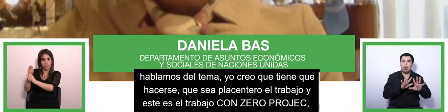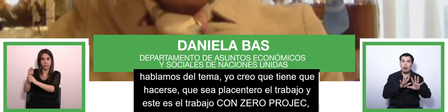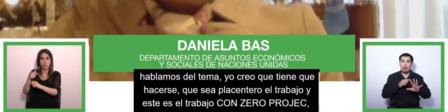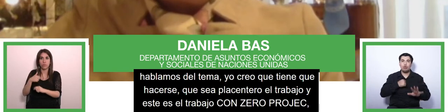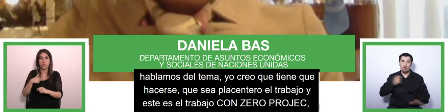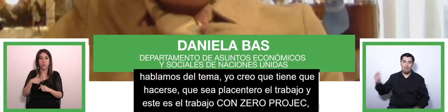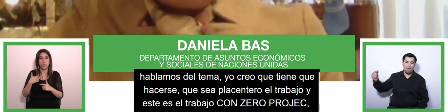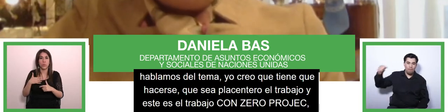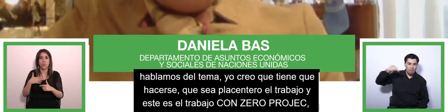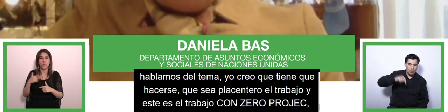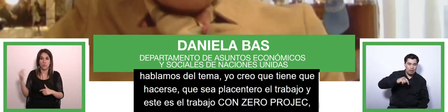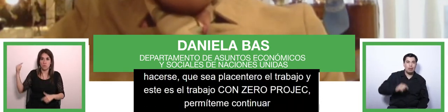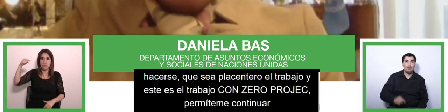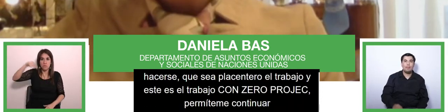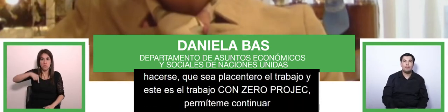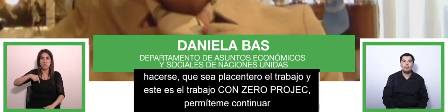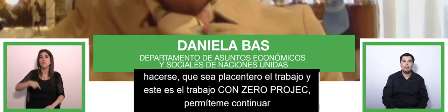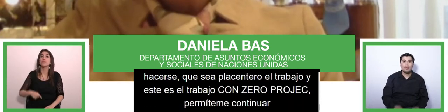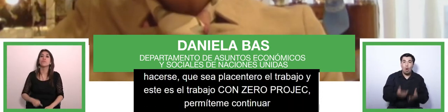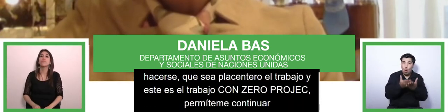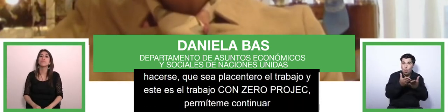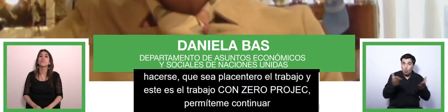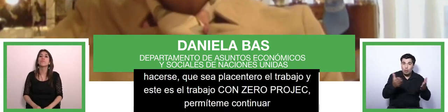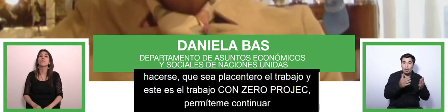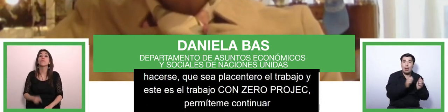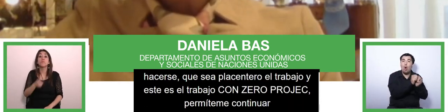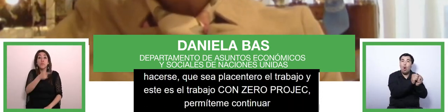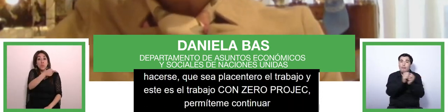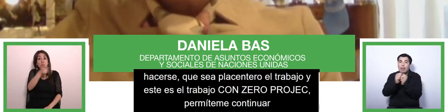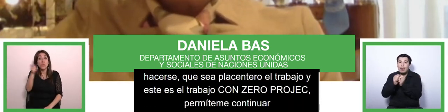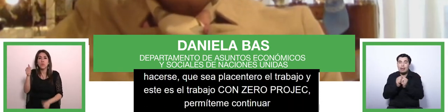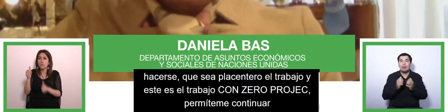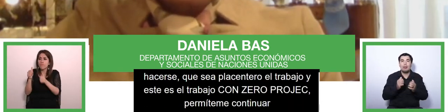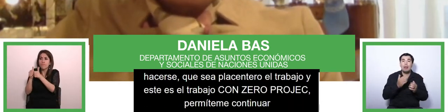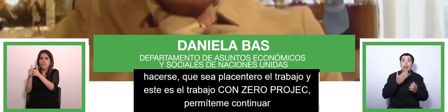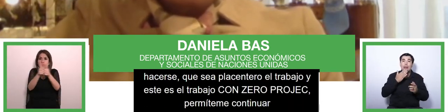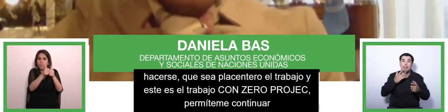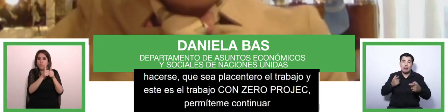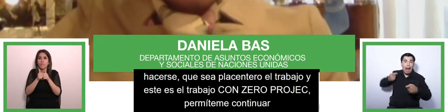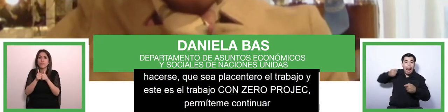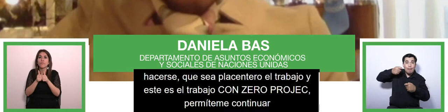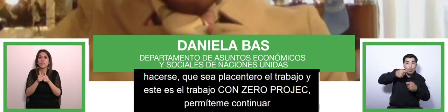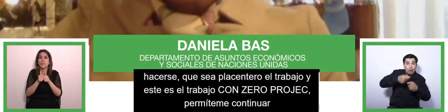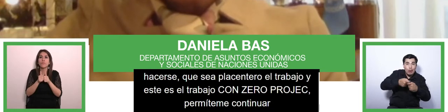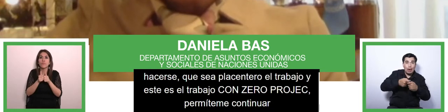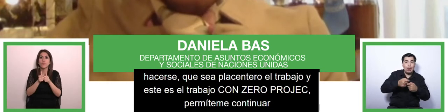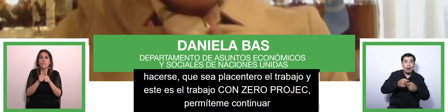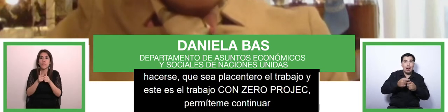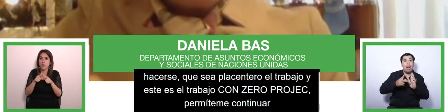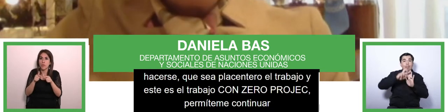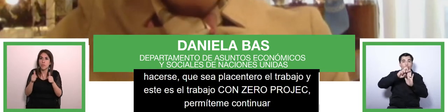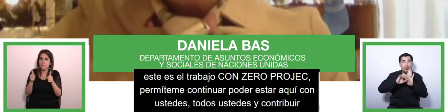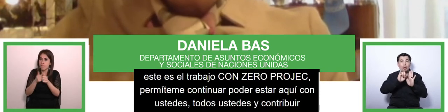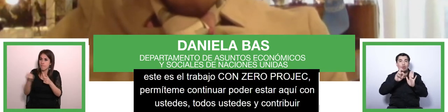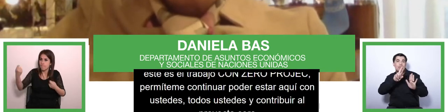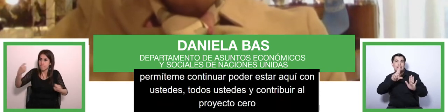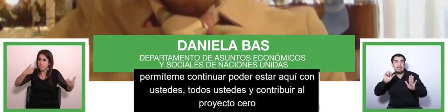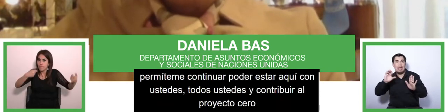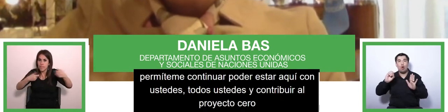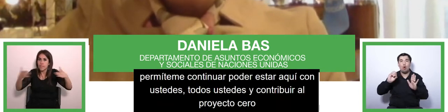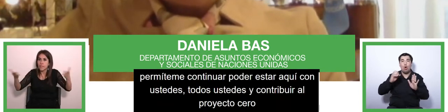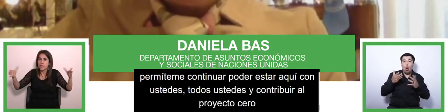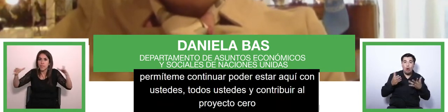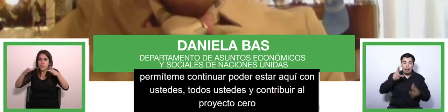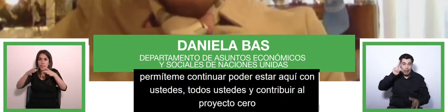with you all and contribute to the zero project initiatives to address innovative practices